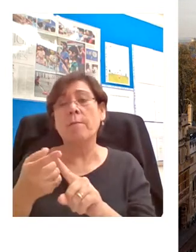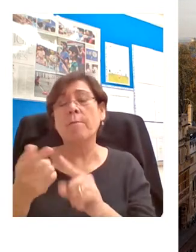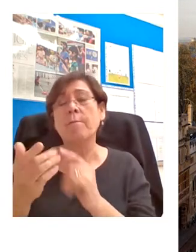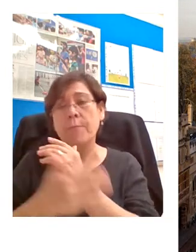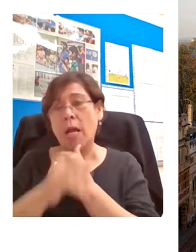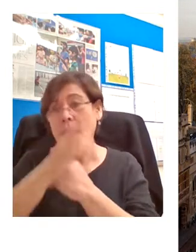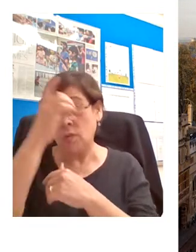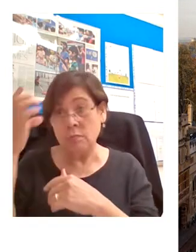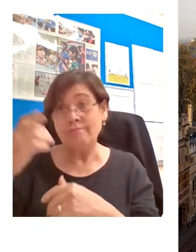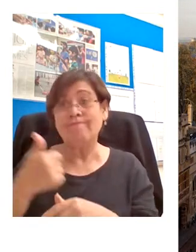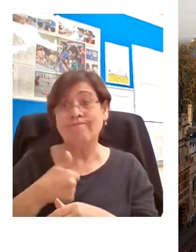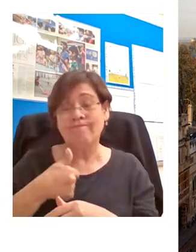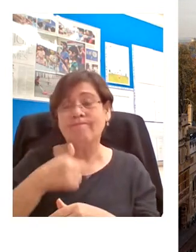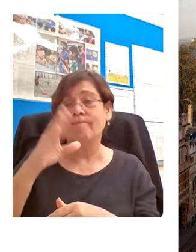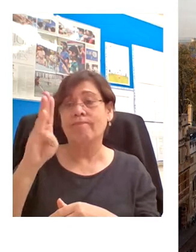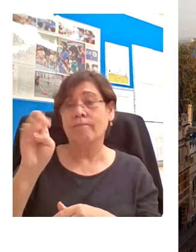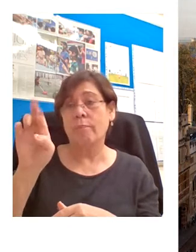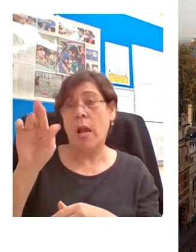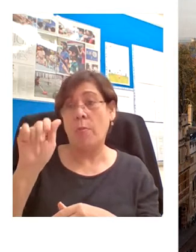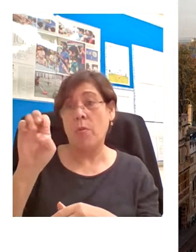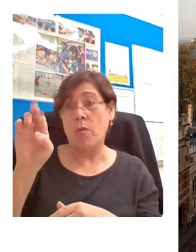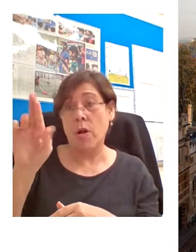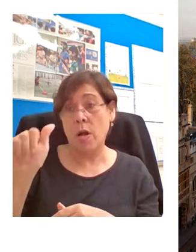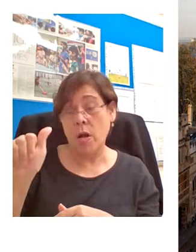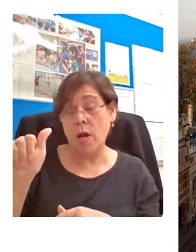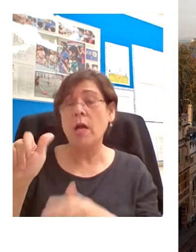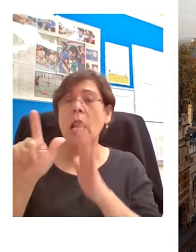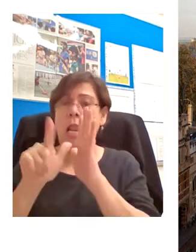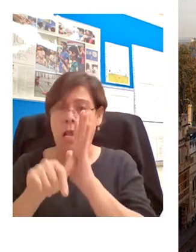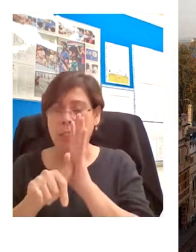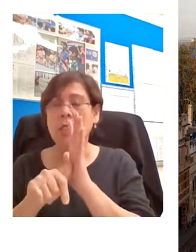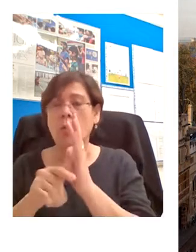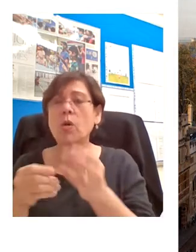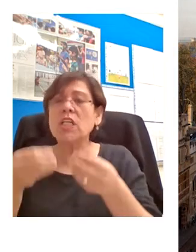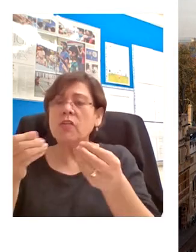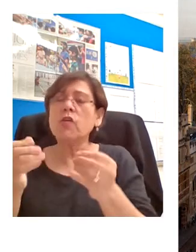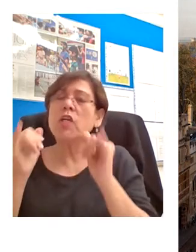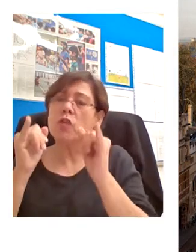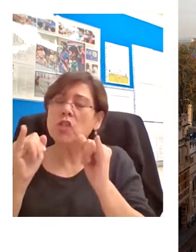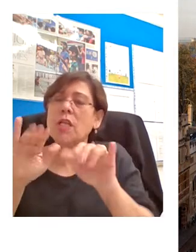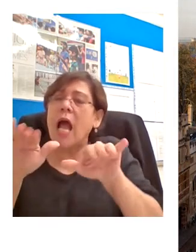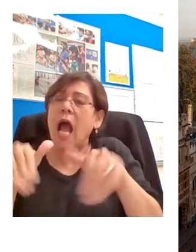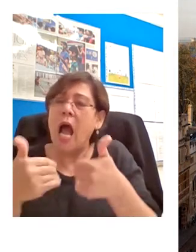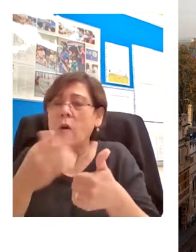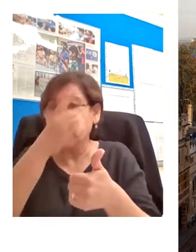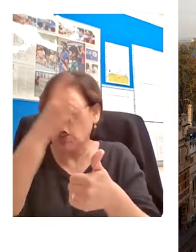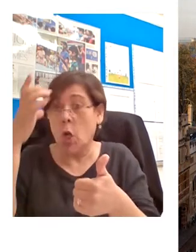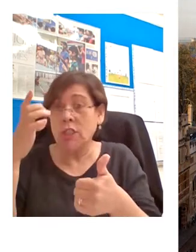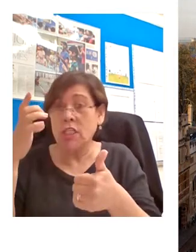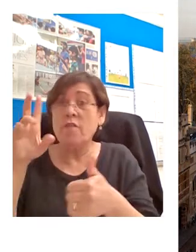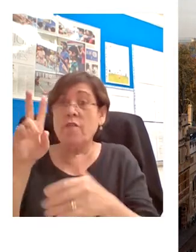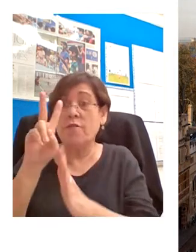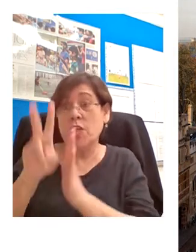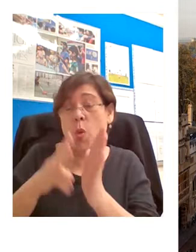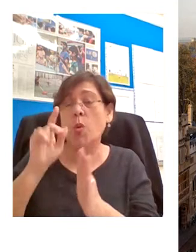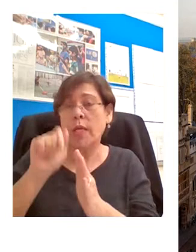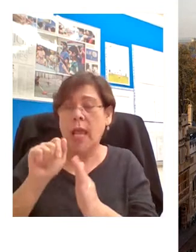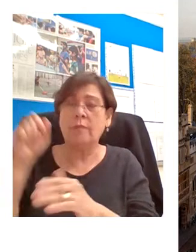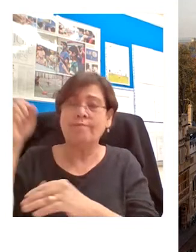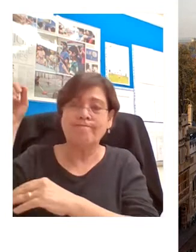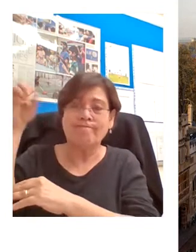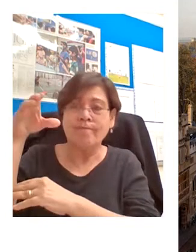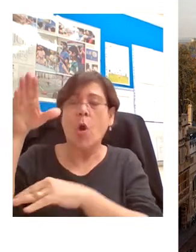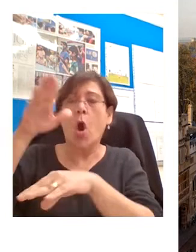sharing instructions on how to pin Barbara's video to your screen, and also how to turn on the closed captions